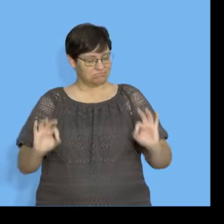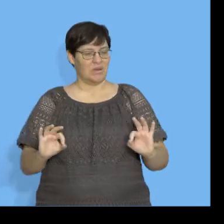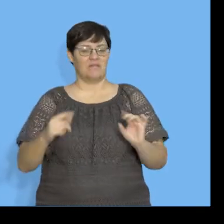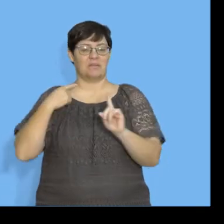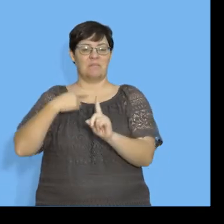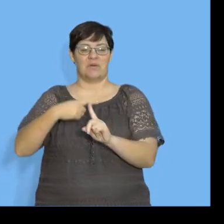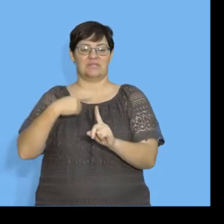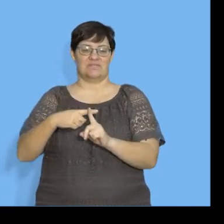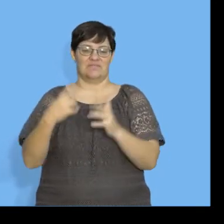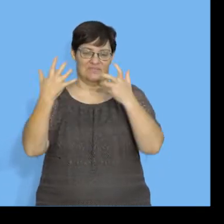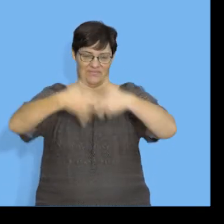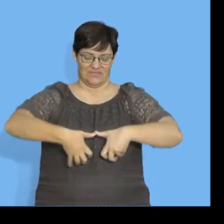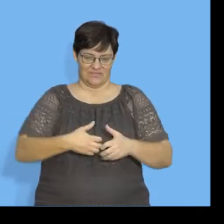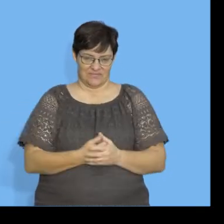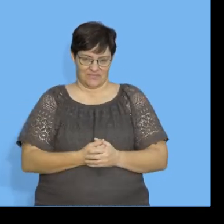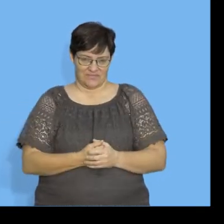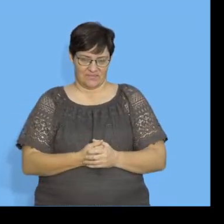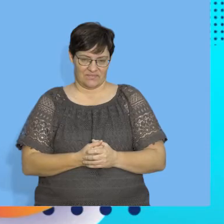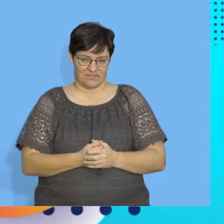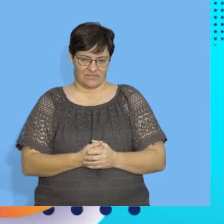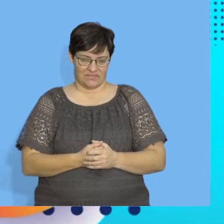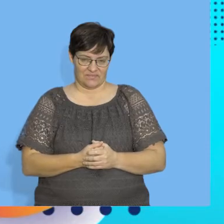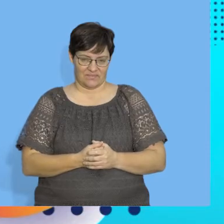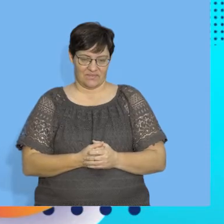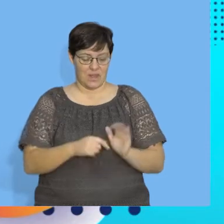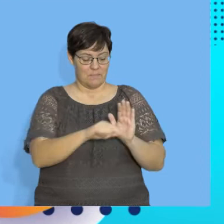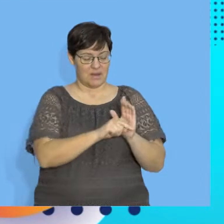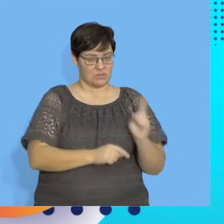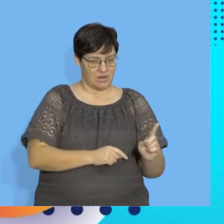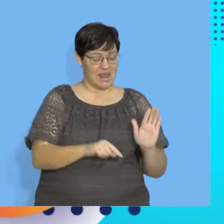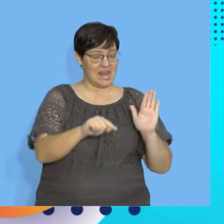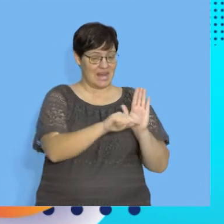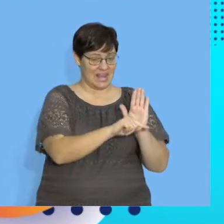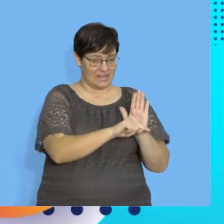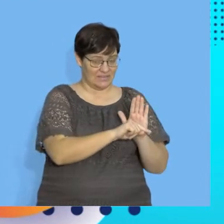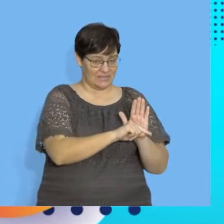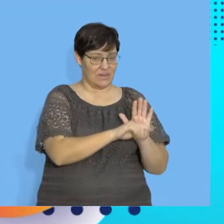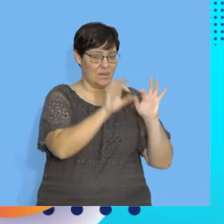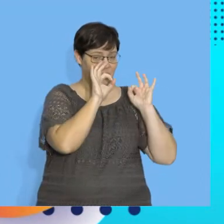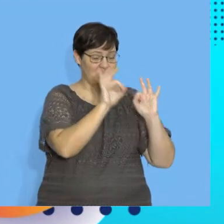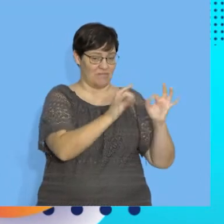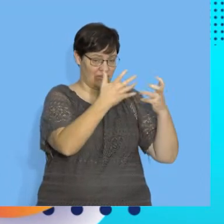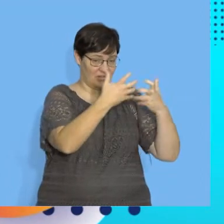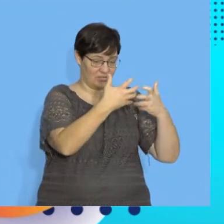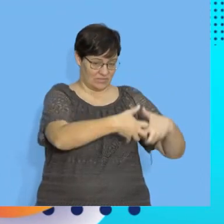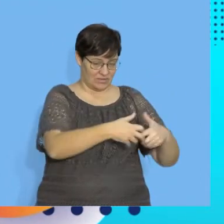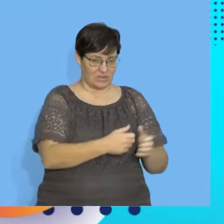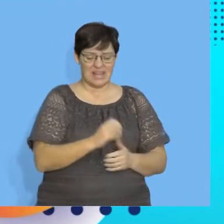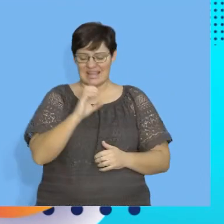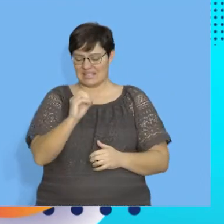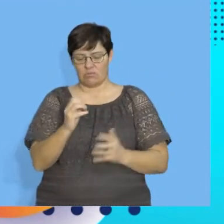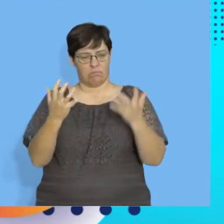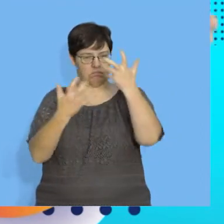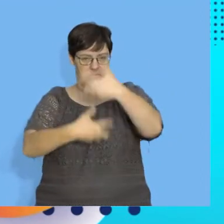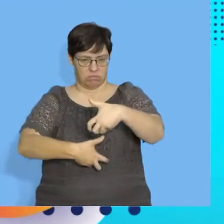a perfect positive correlation. Okay. Minus 1. Negative. Perfect correlation. 0.